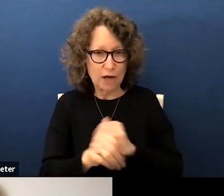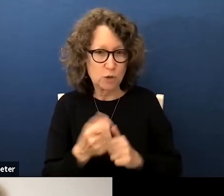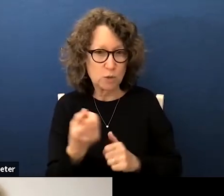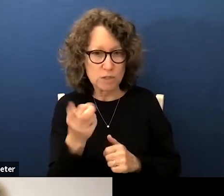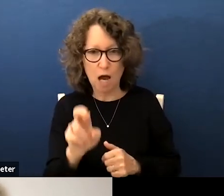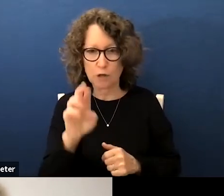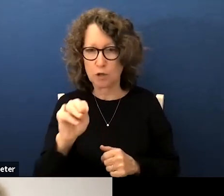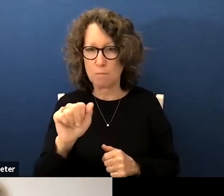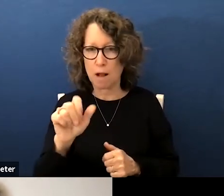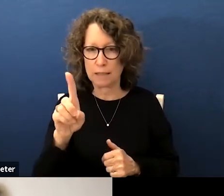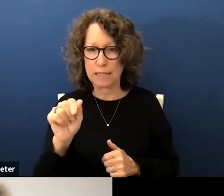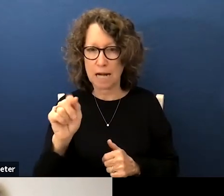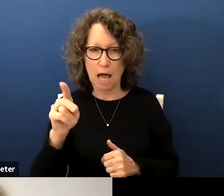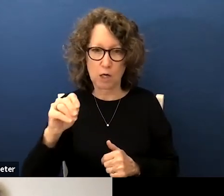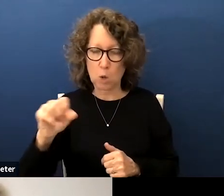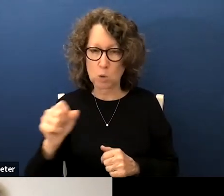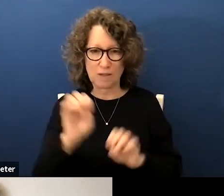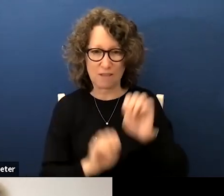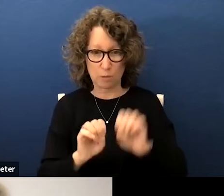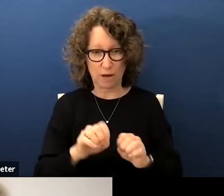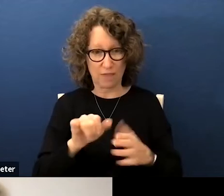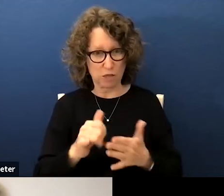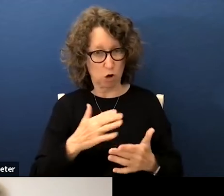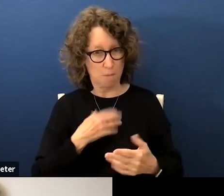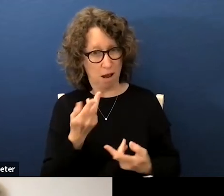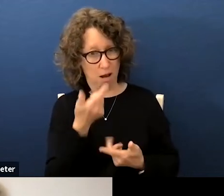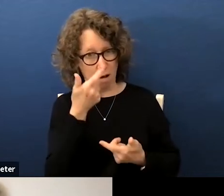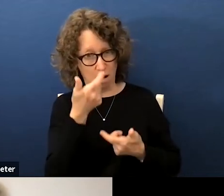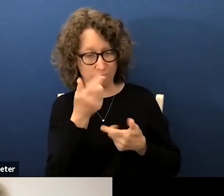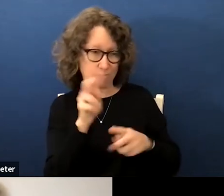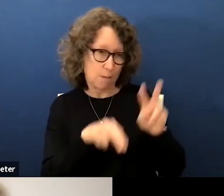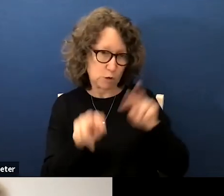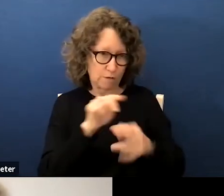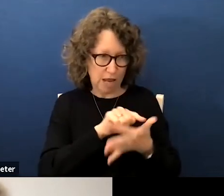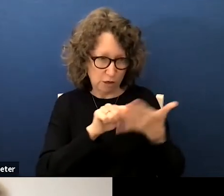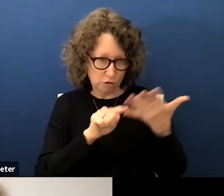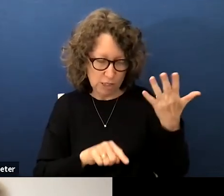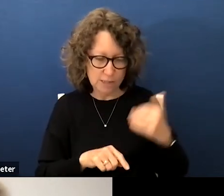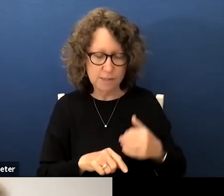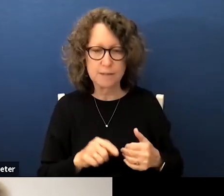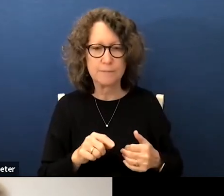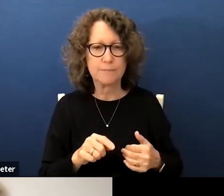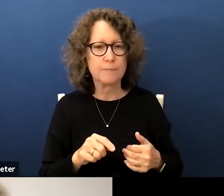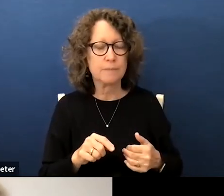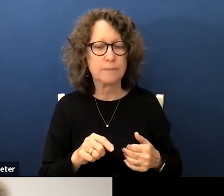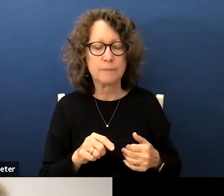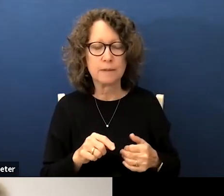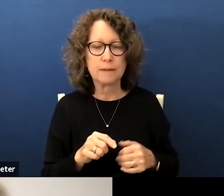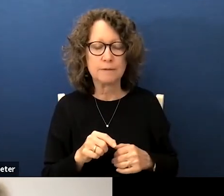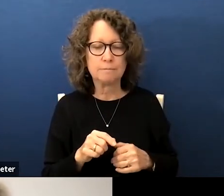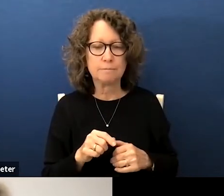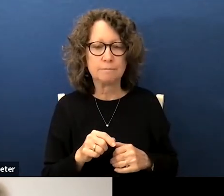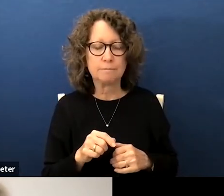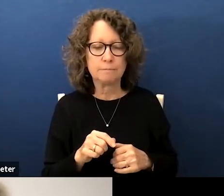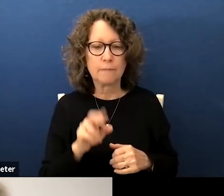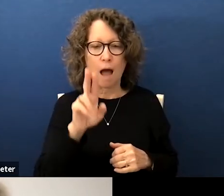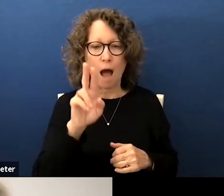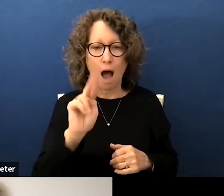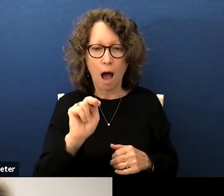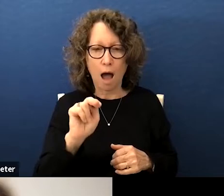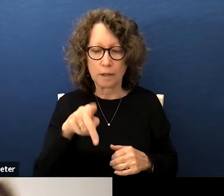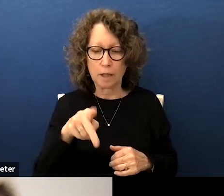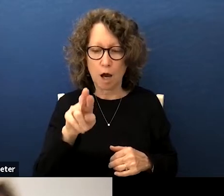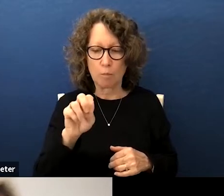maldonado's evaluation these are my observations unprecedented is the biggest